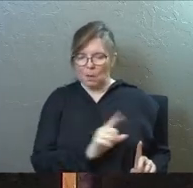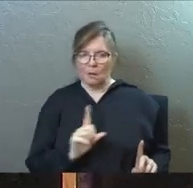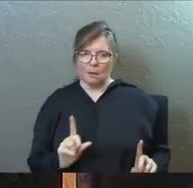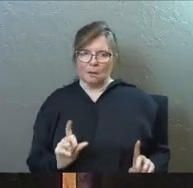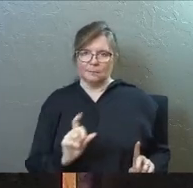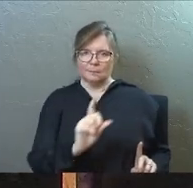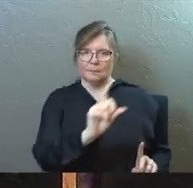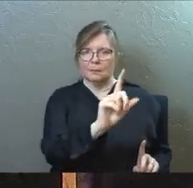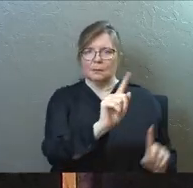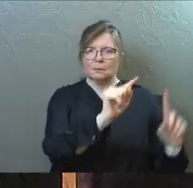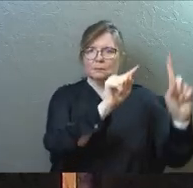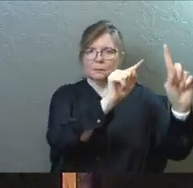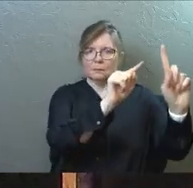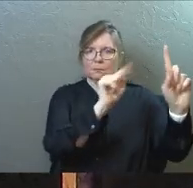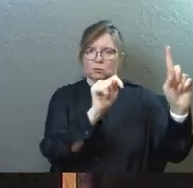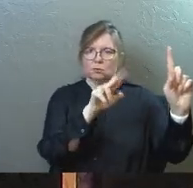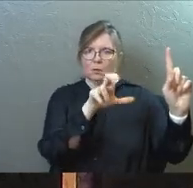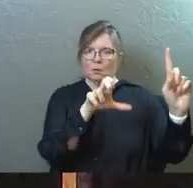did he go up to Tarsus?